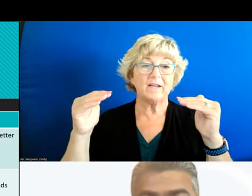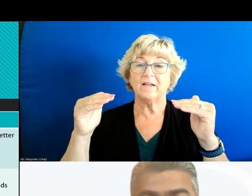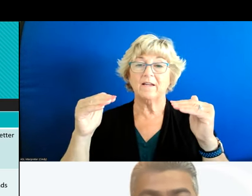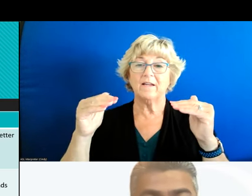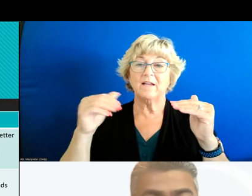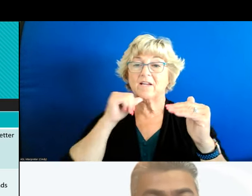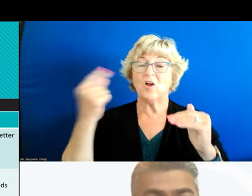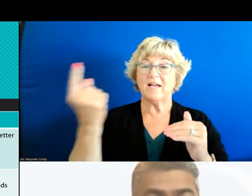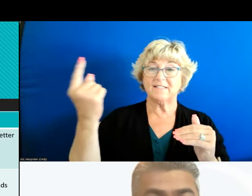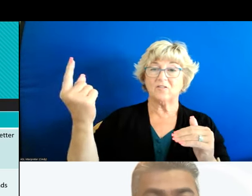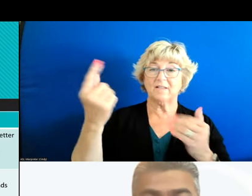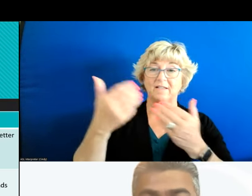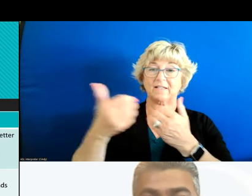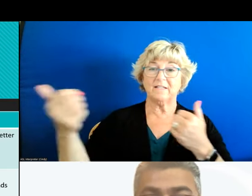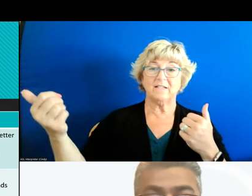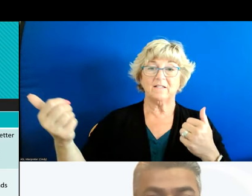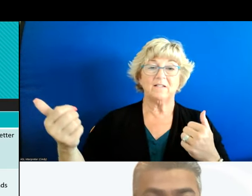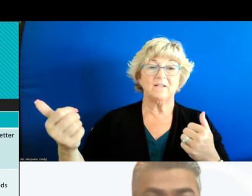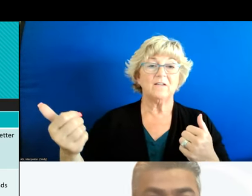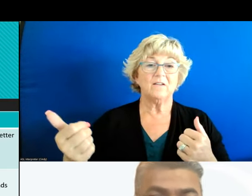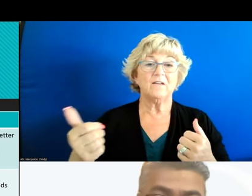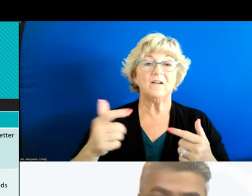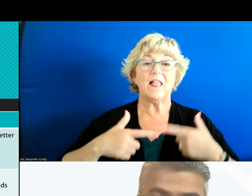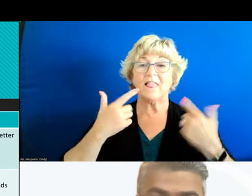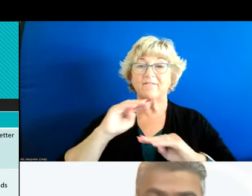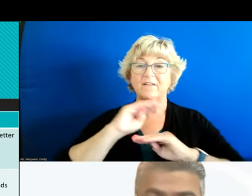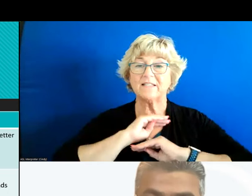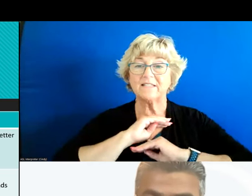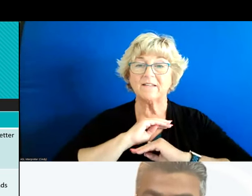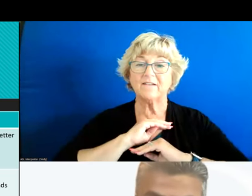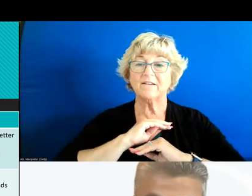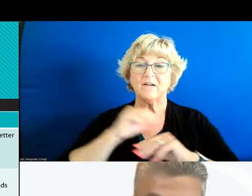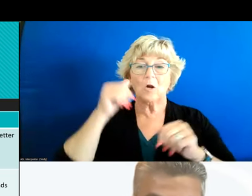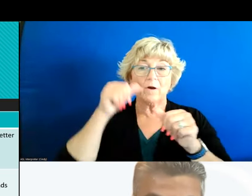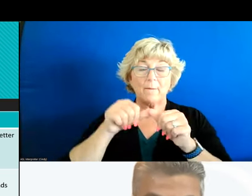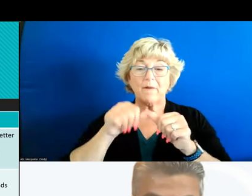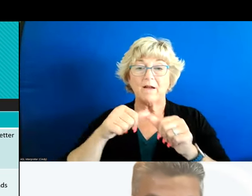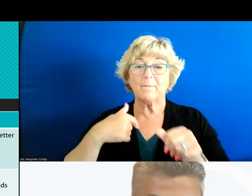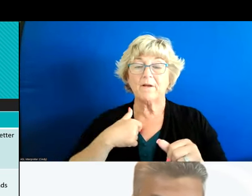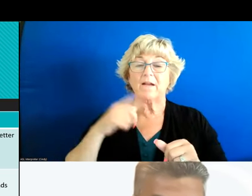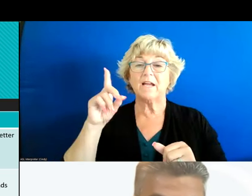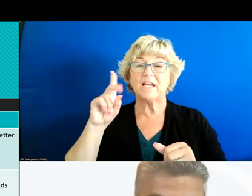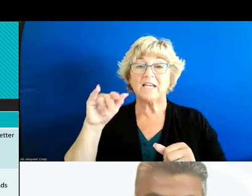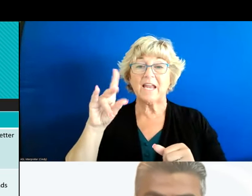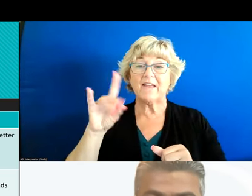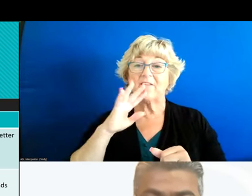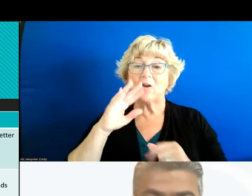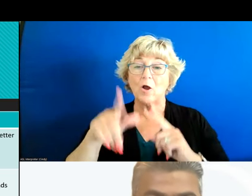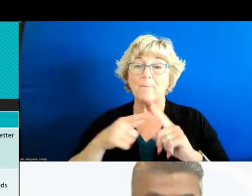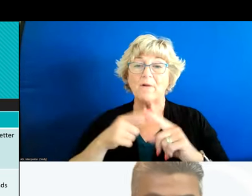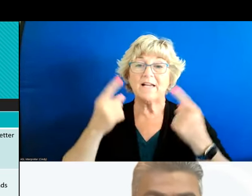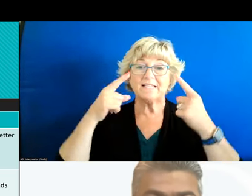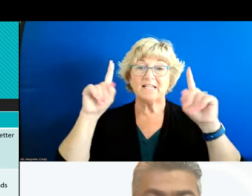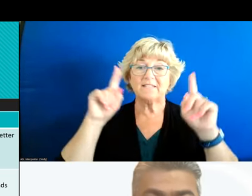that we have in our data dashboard address life satisfaction so this reminds me of something that you know david was talking about sort of successful